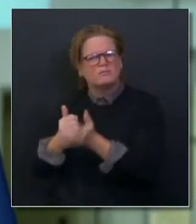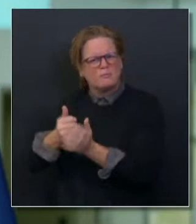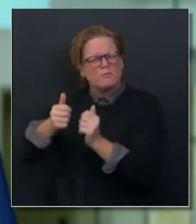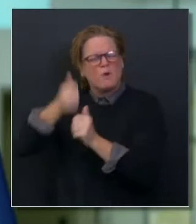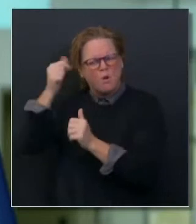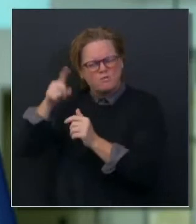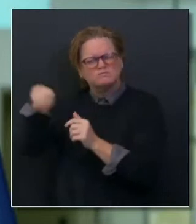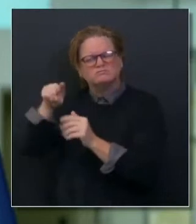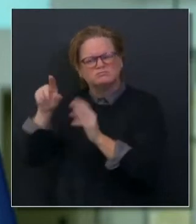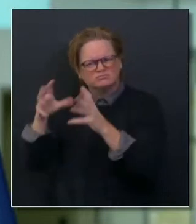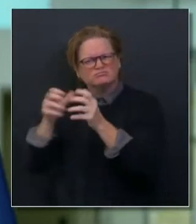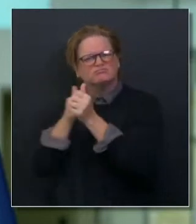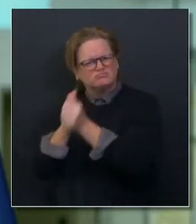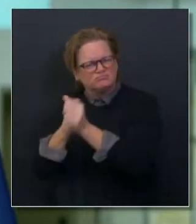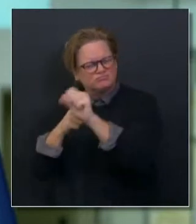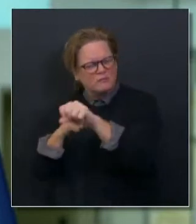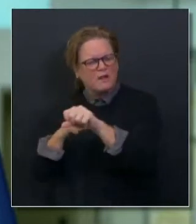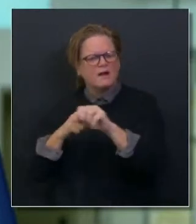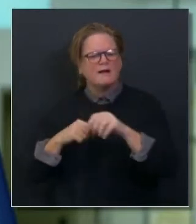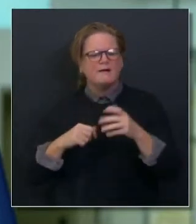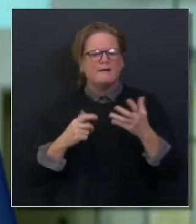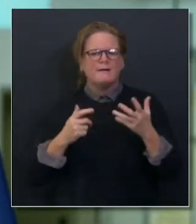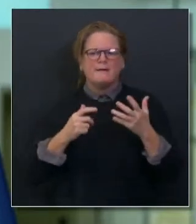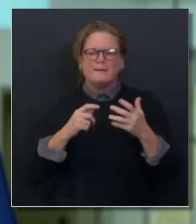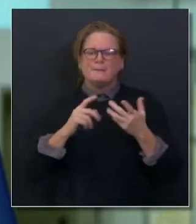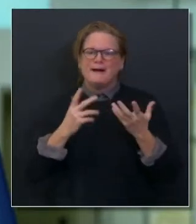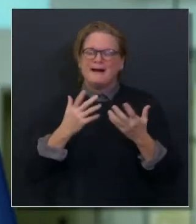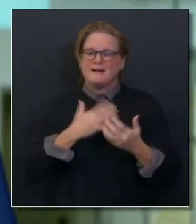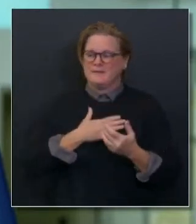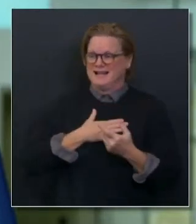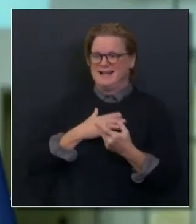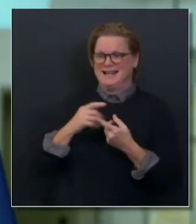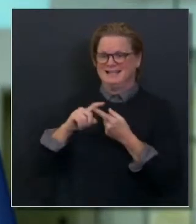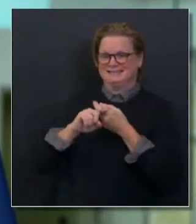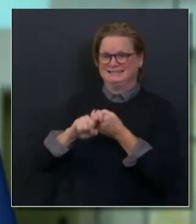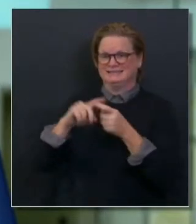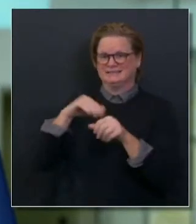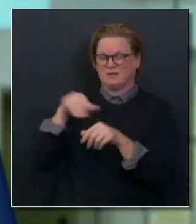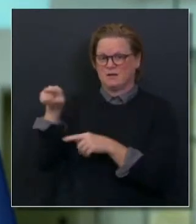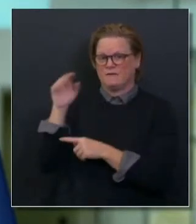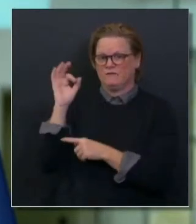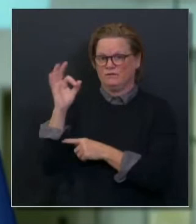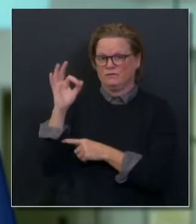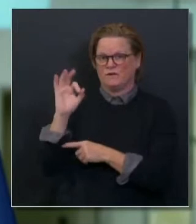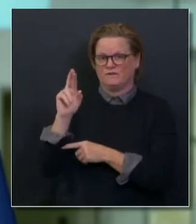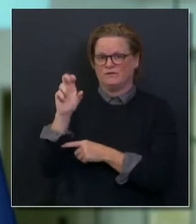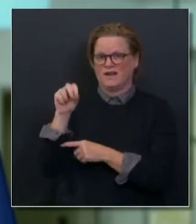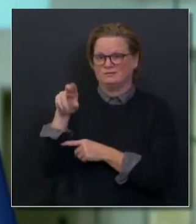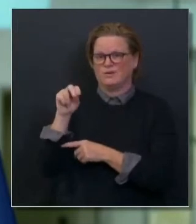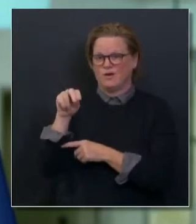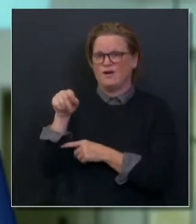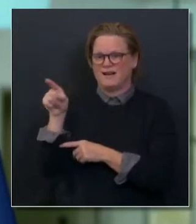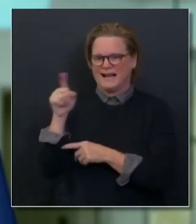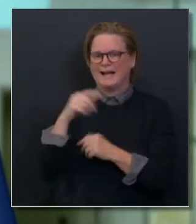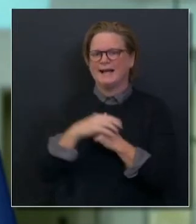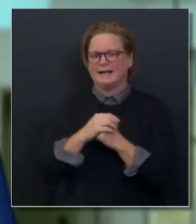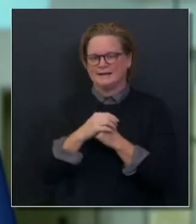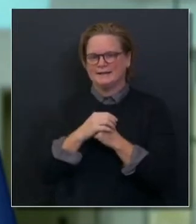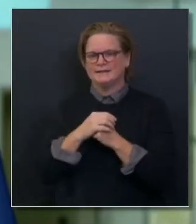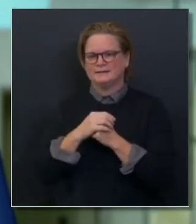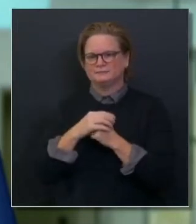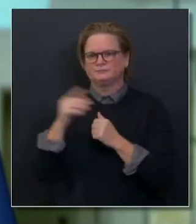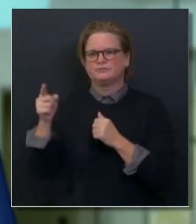not only in the Fresno City Council that passed a resolution highlighting and encouraging more